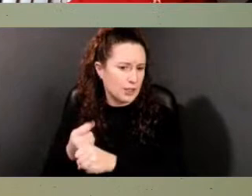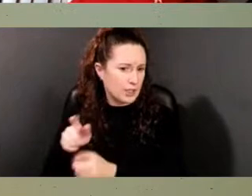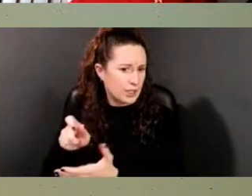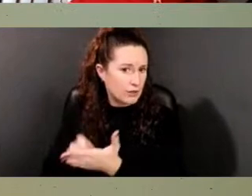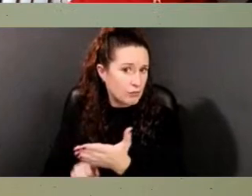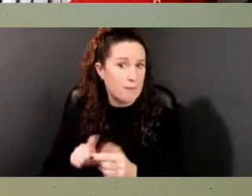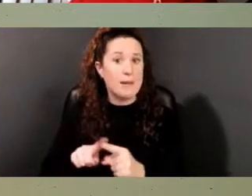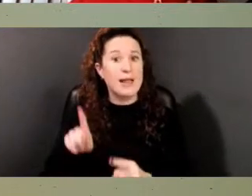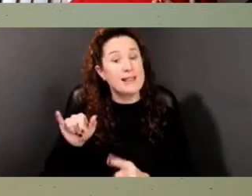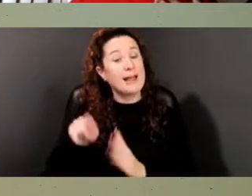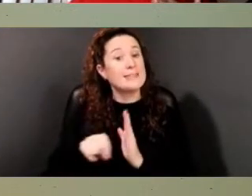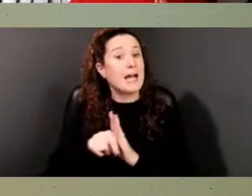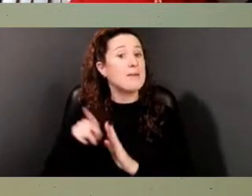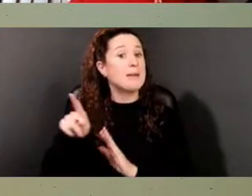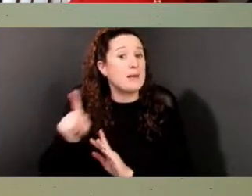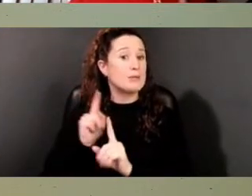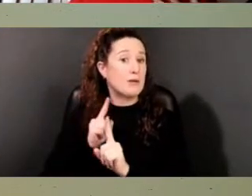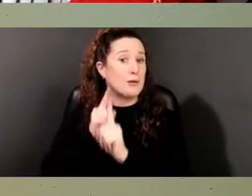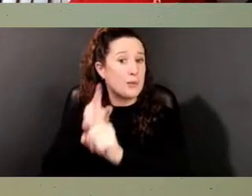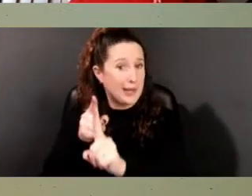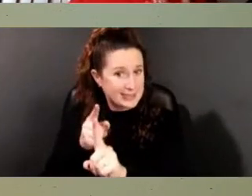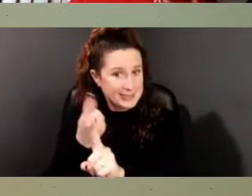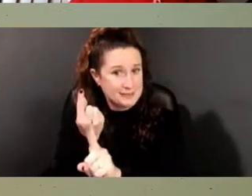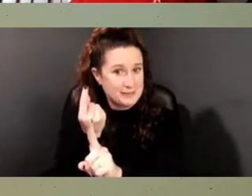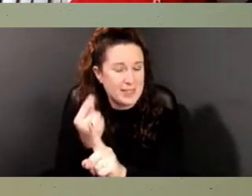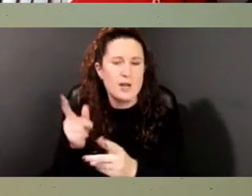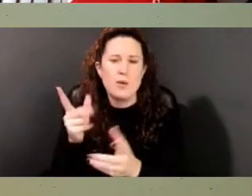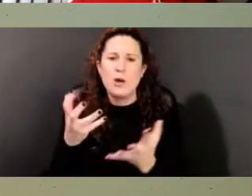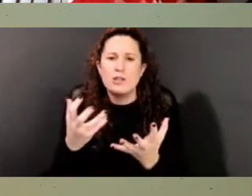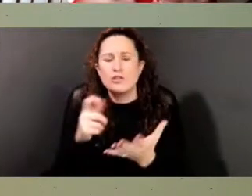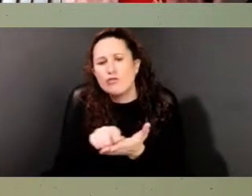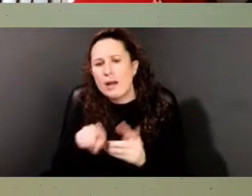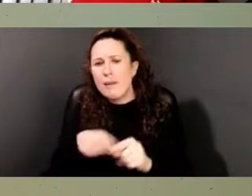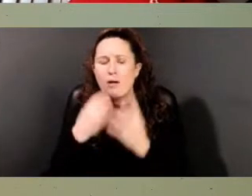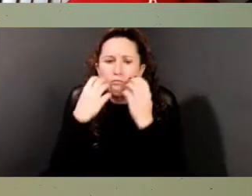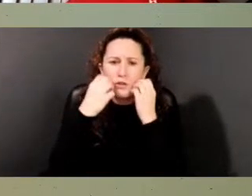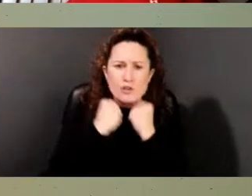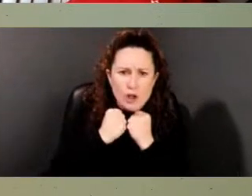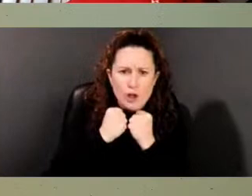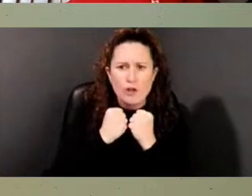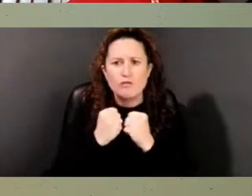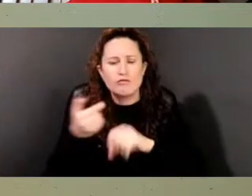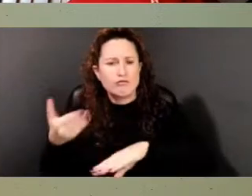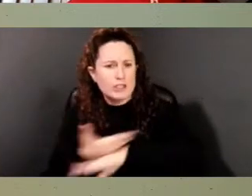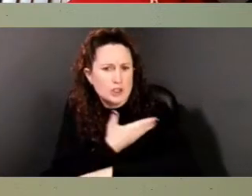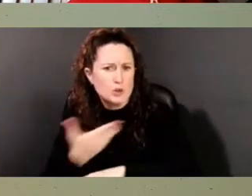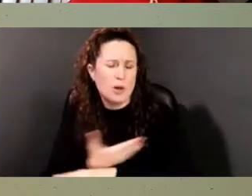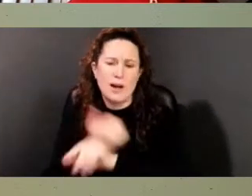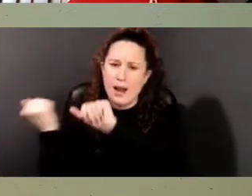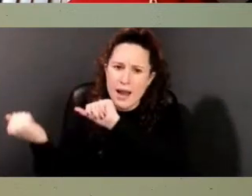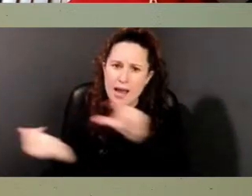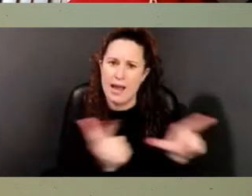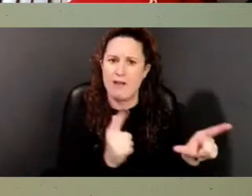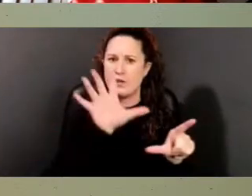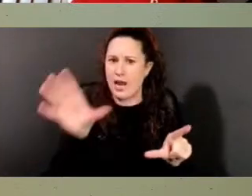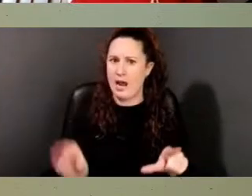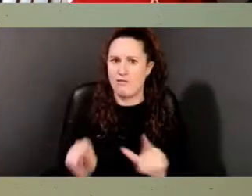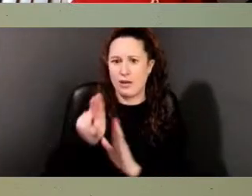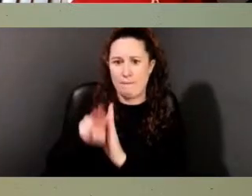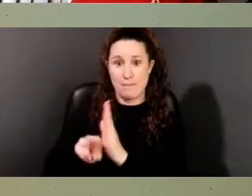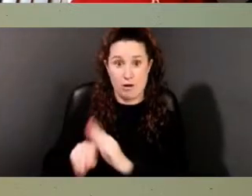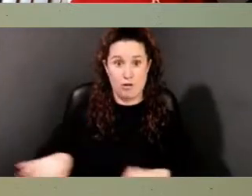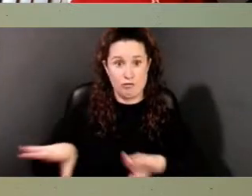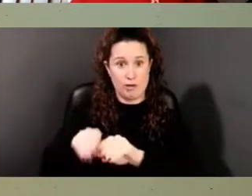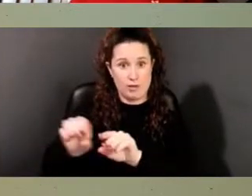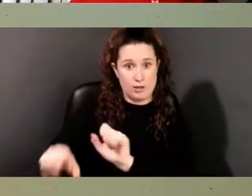quest to write about, preserve, restore every African burial ground that they could find. And I think